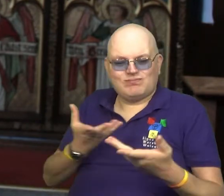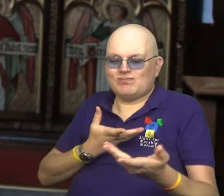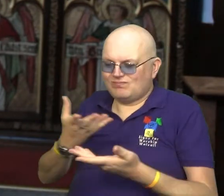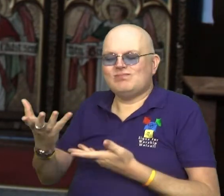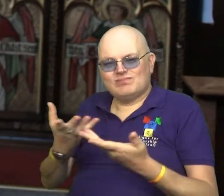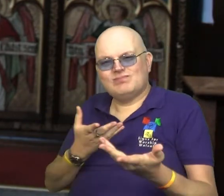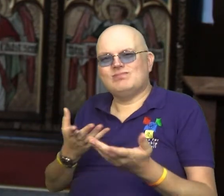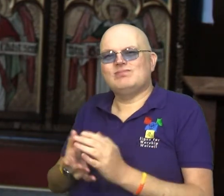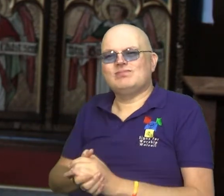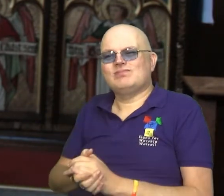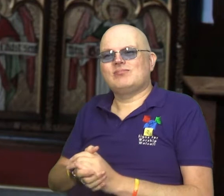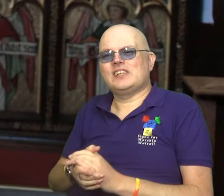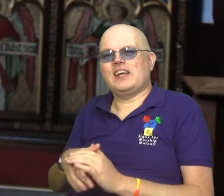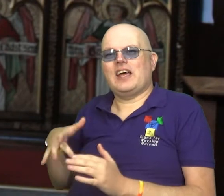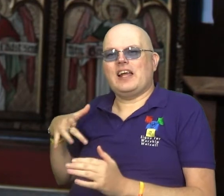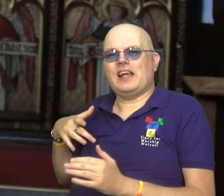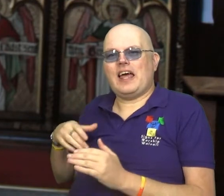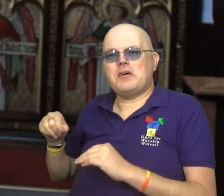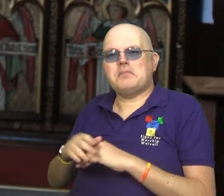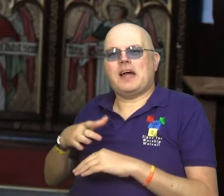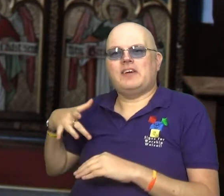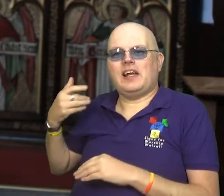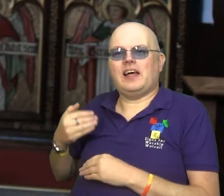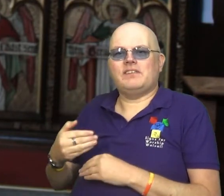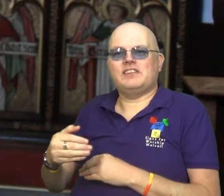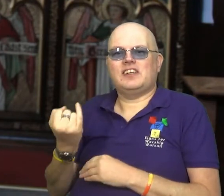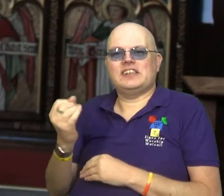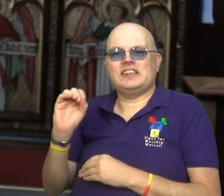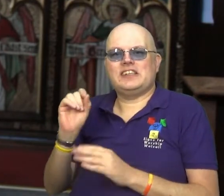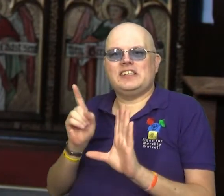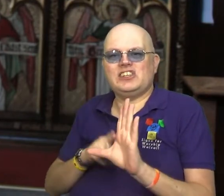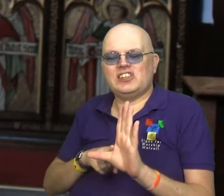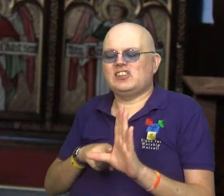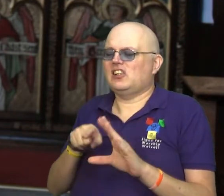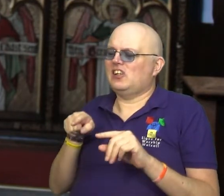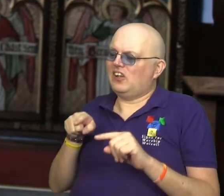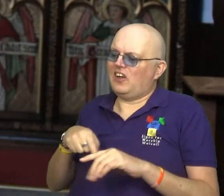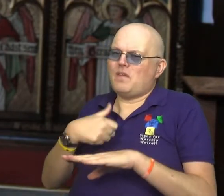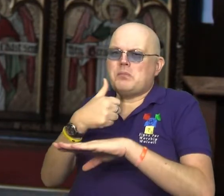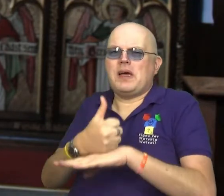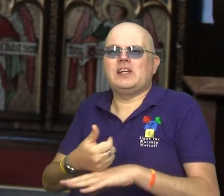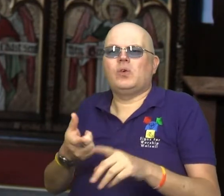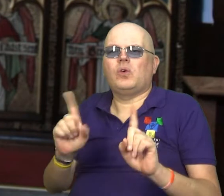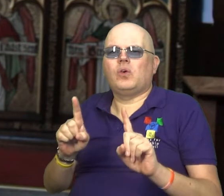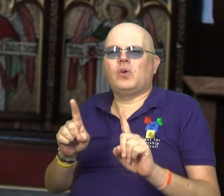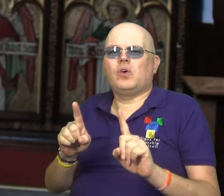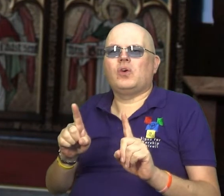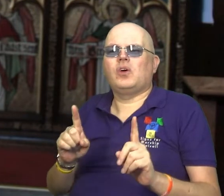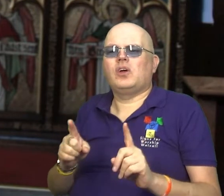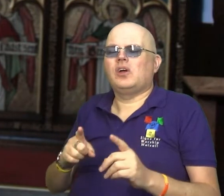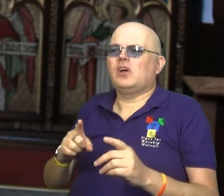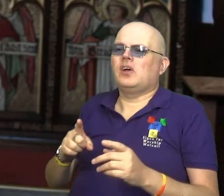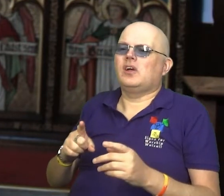So our whole married life, that's 60 years, has been based on